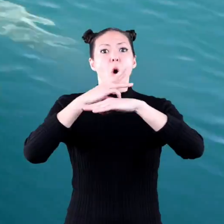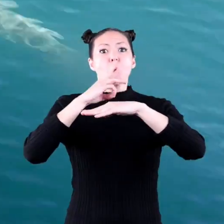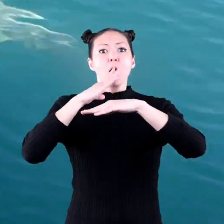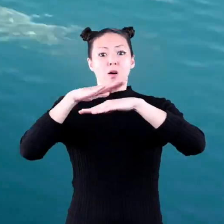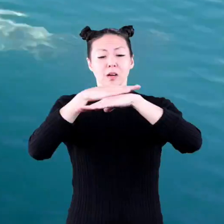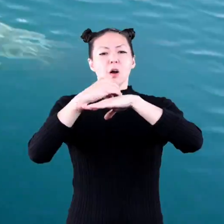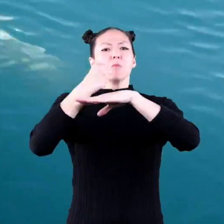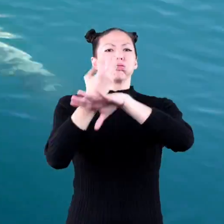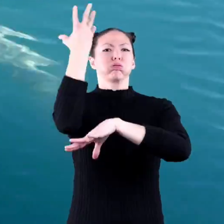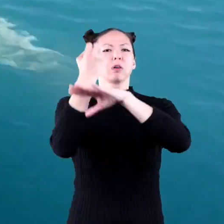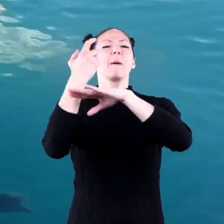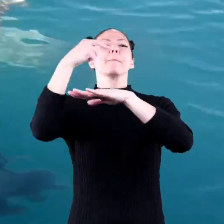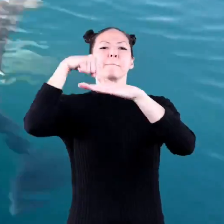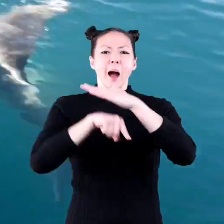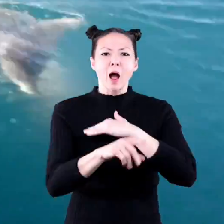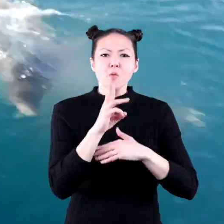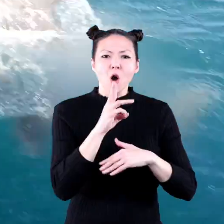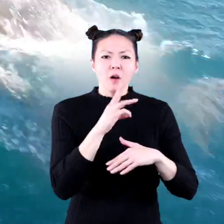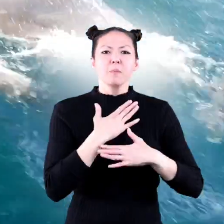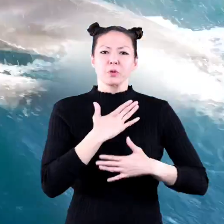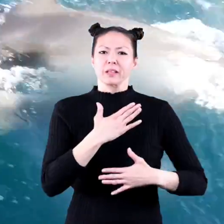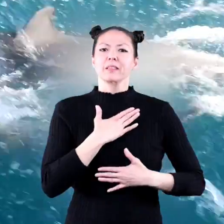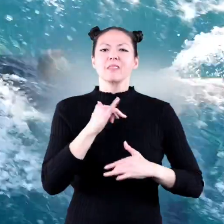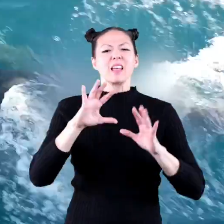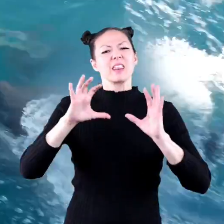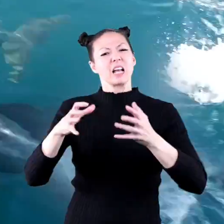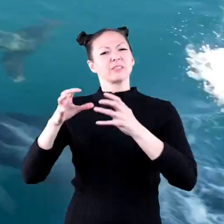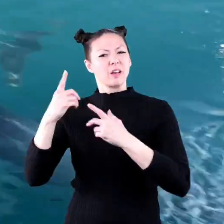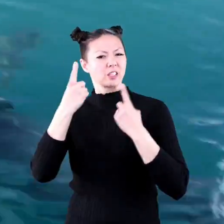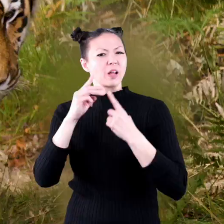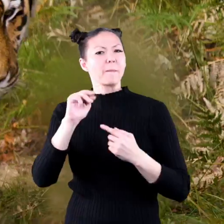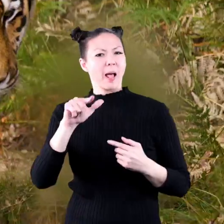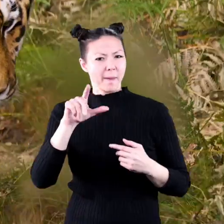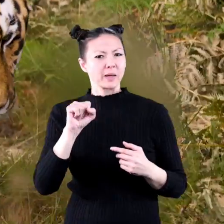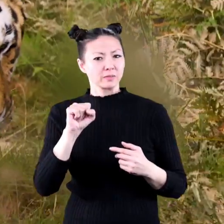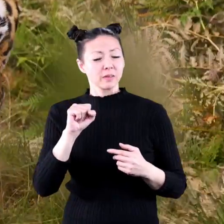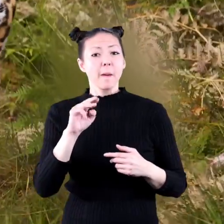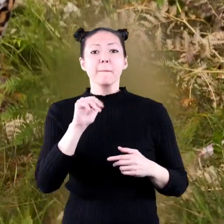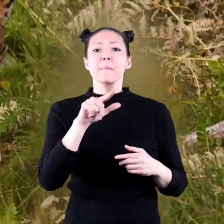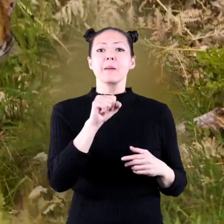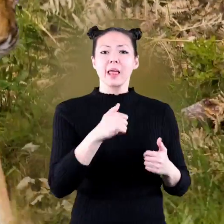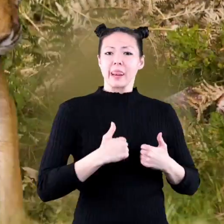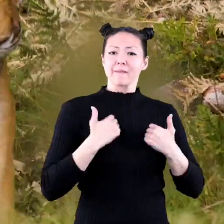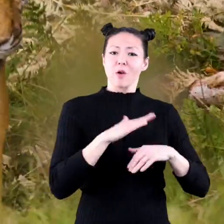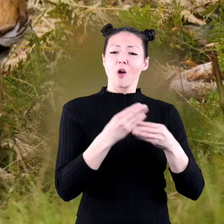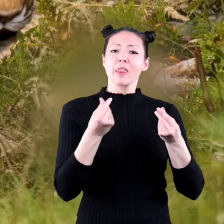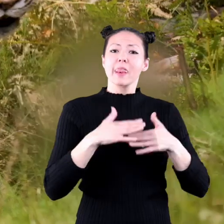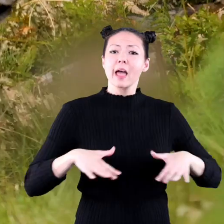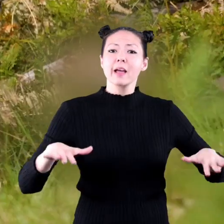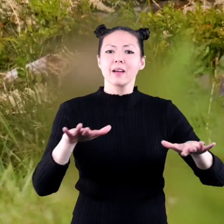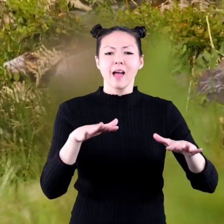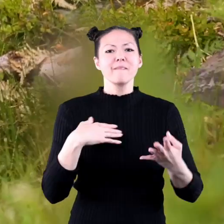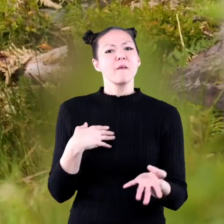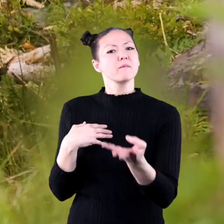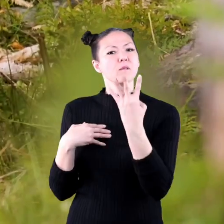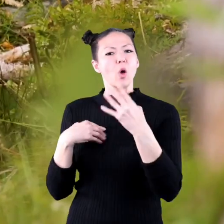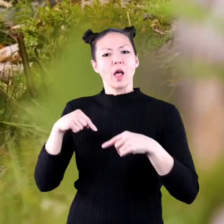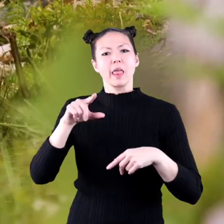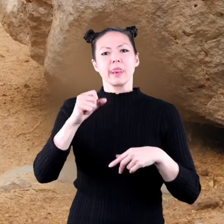like fish and they are not cold-blooded so they are classified as mammals mammals that live on land have